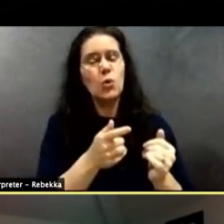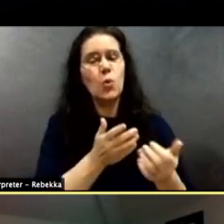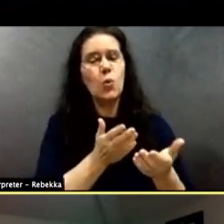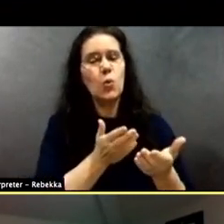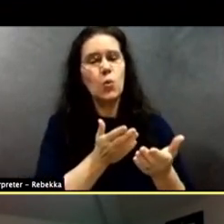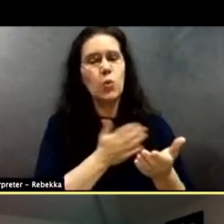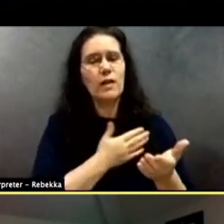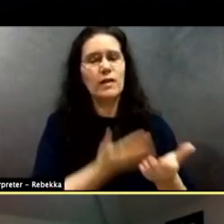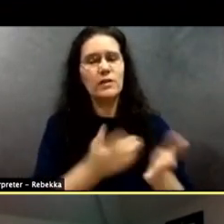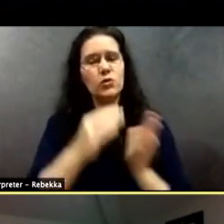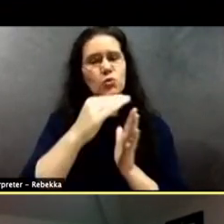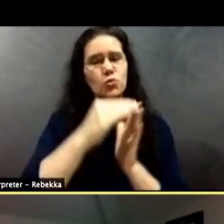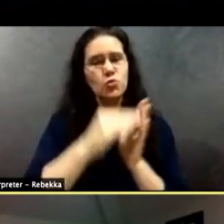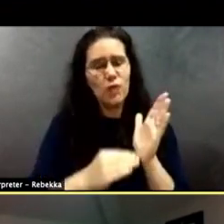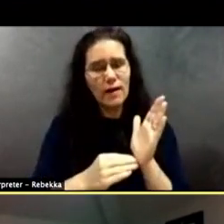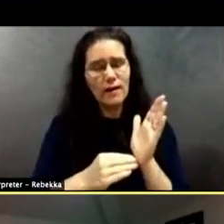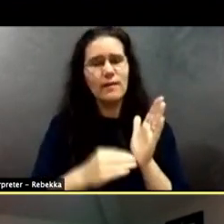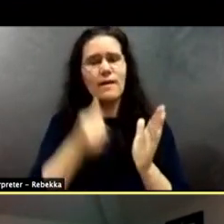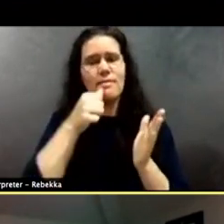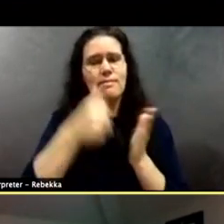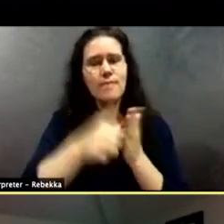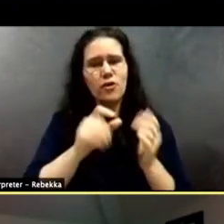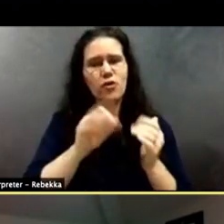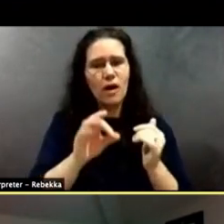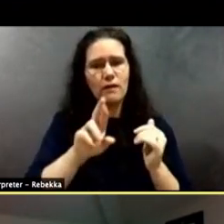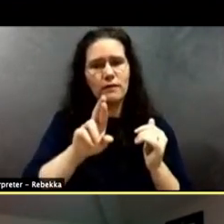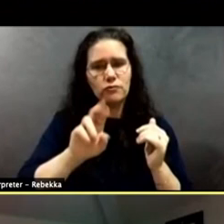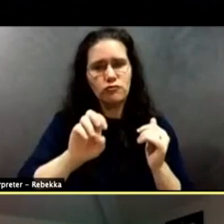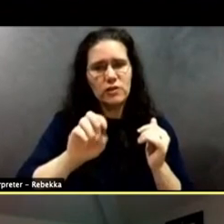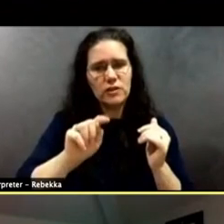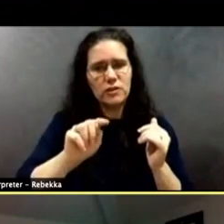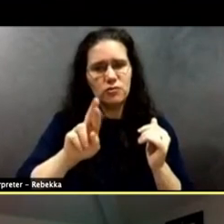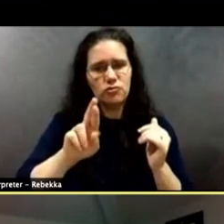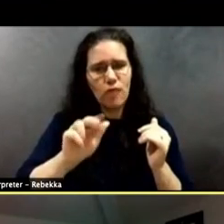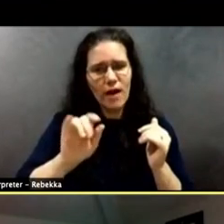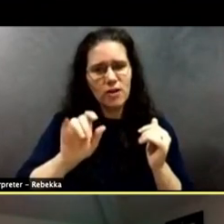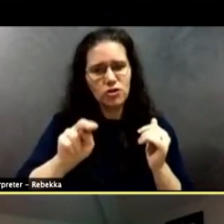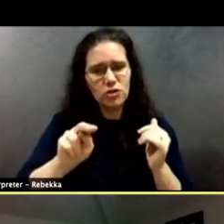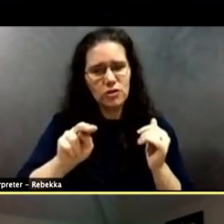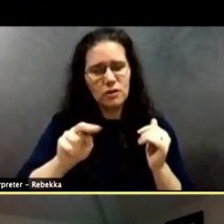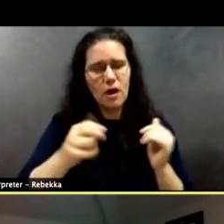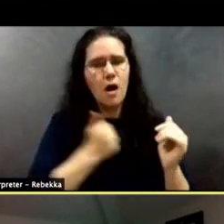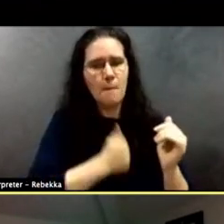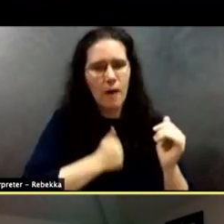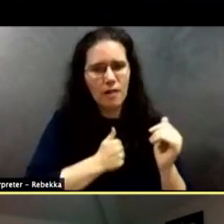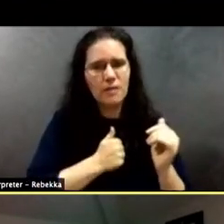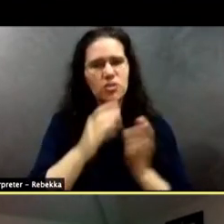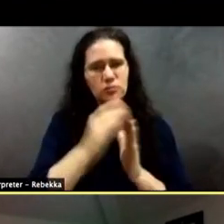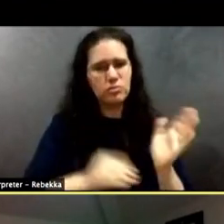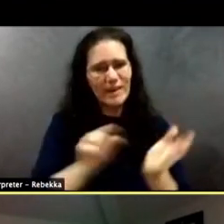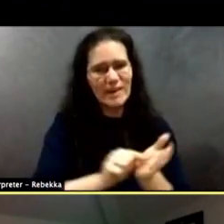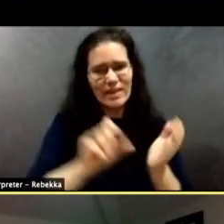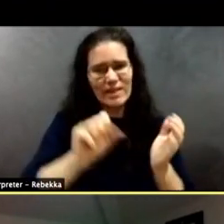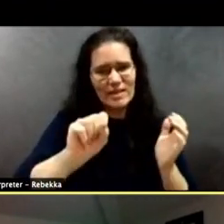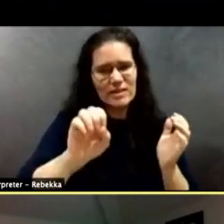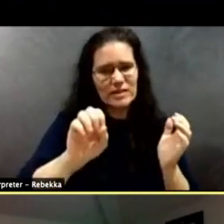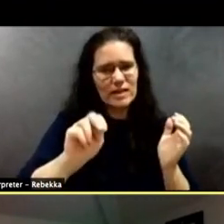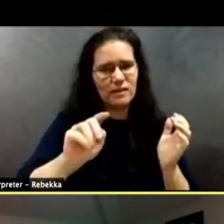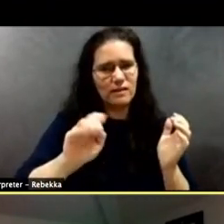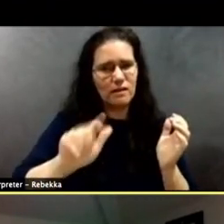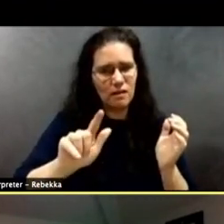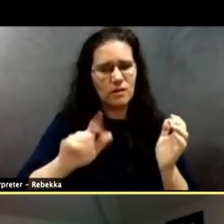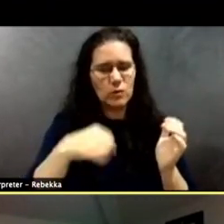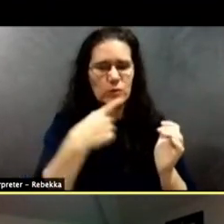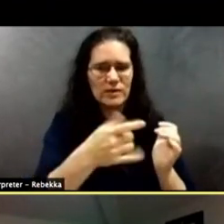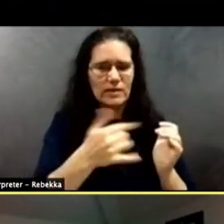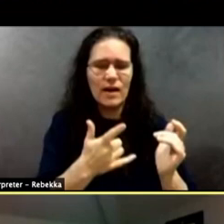apology in the Sentinel, disavowing what you wrote and expressing that regret for its impact on the community and on